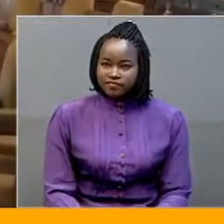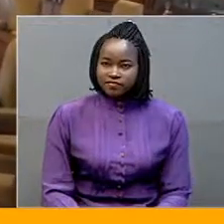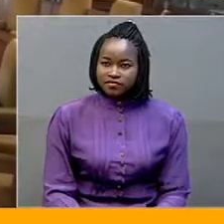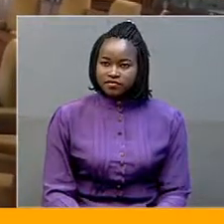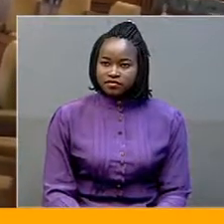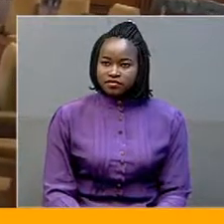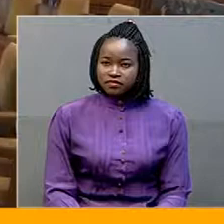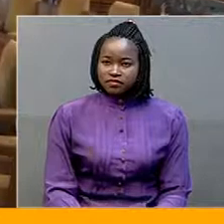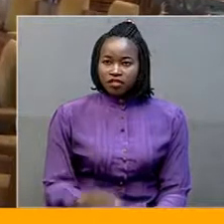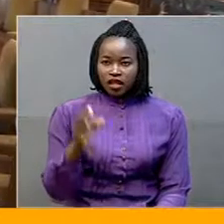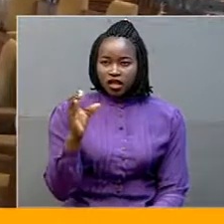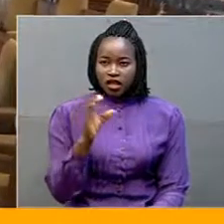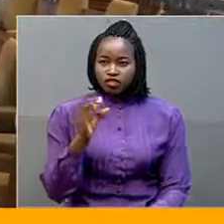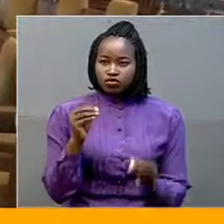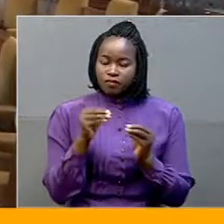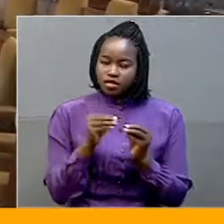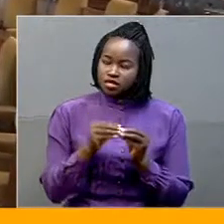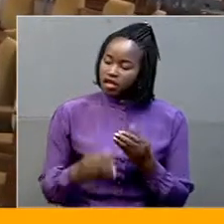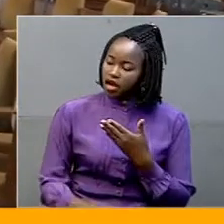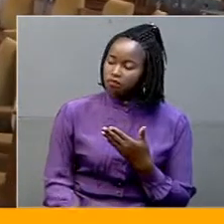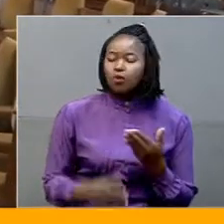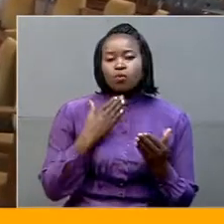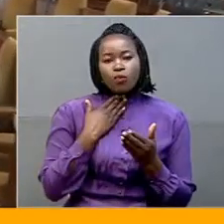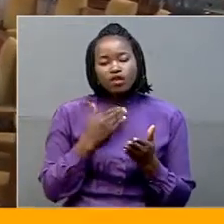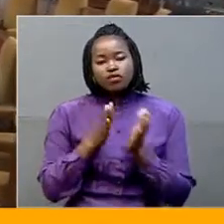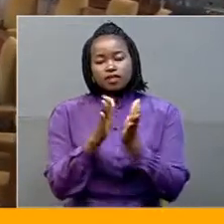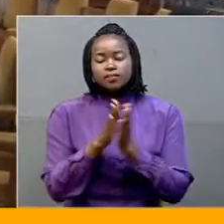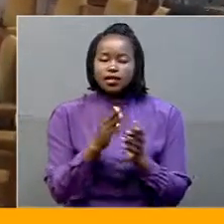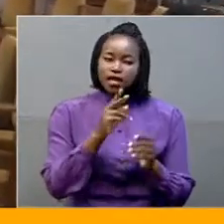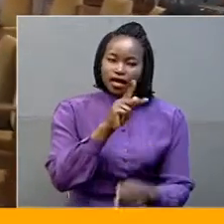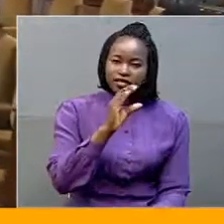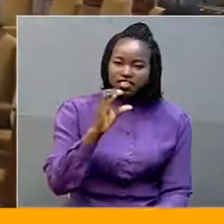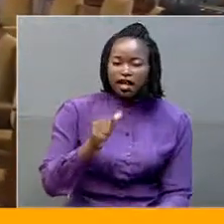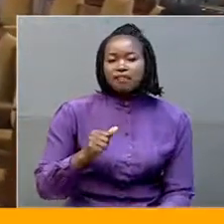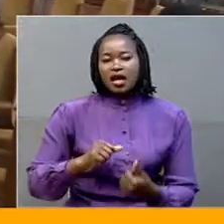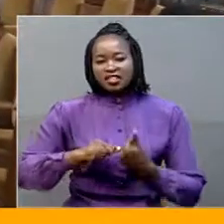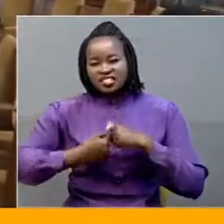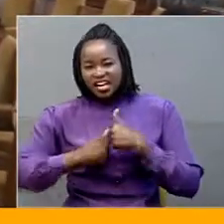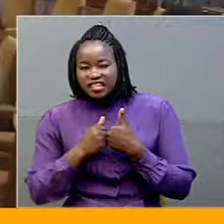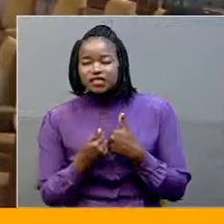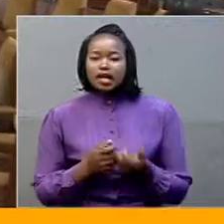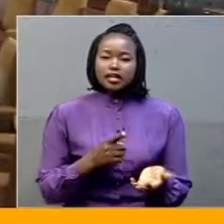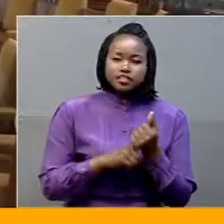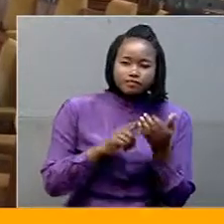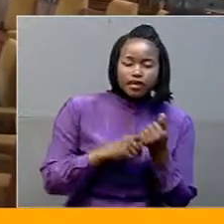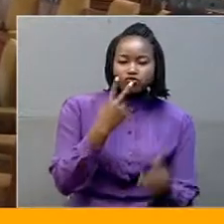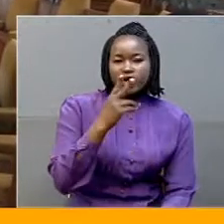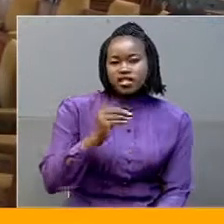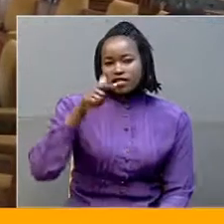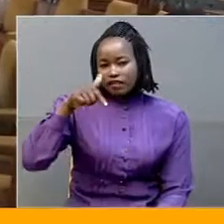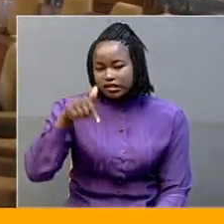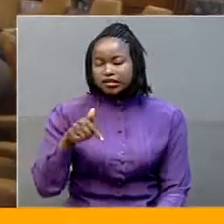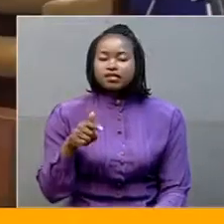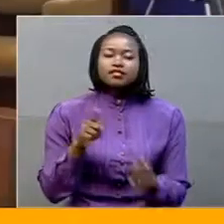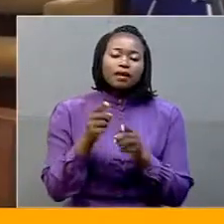A council meeting meant to highlight Kampala Capital City Authority achievements, challenges of 2017, and the way forward come